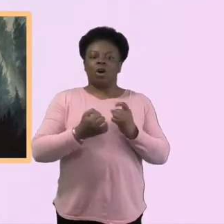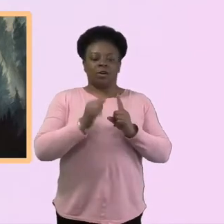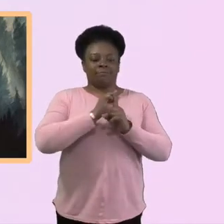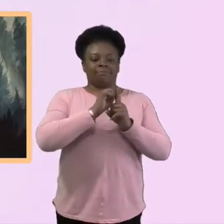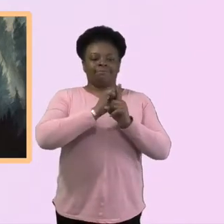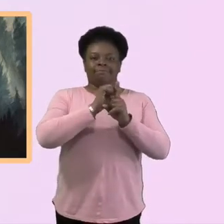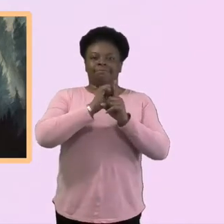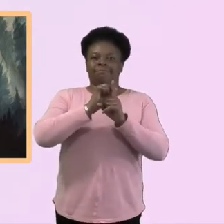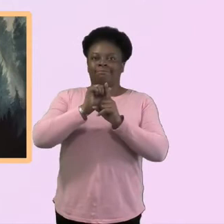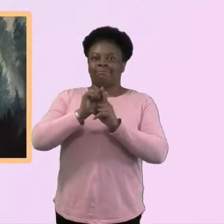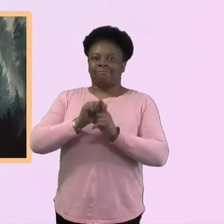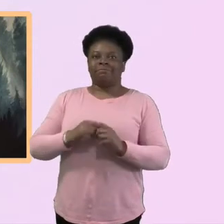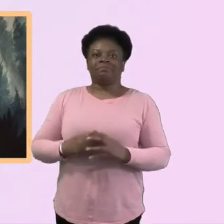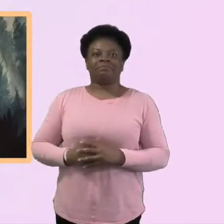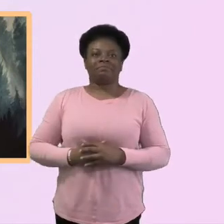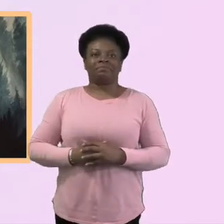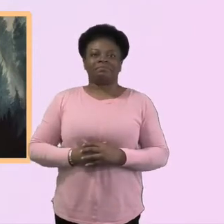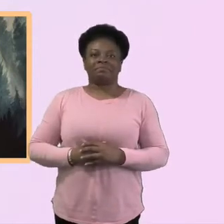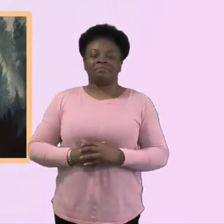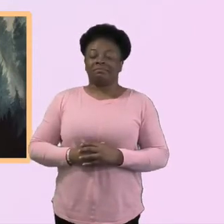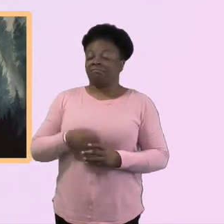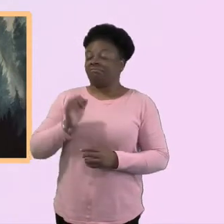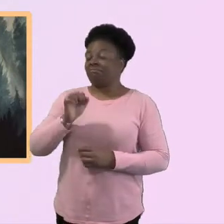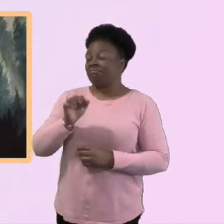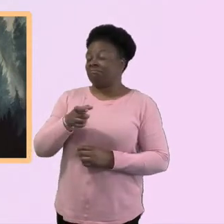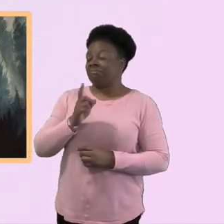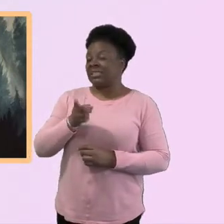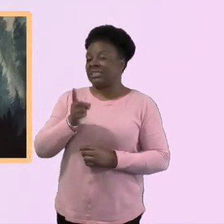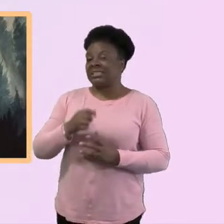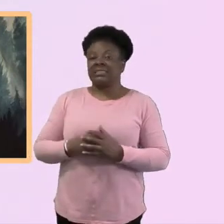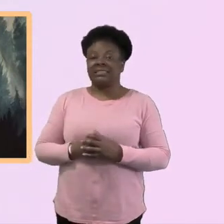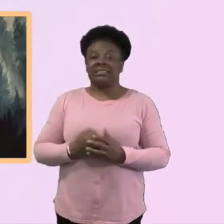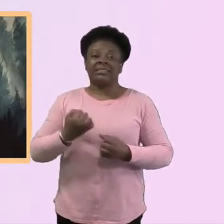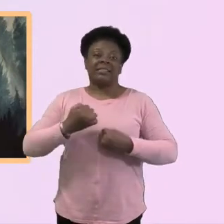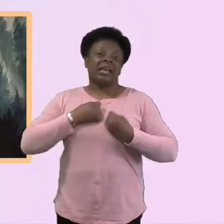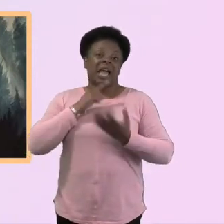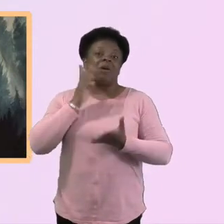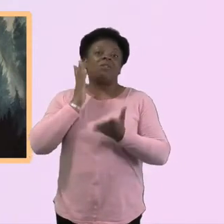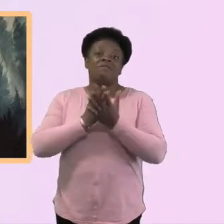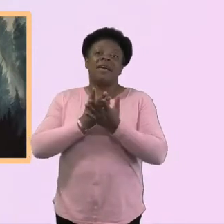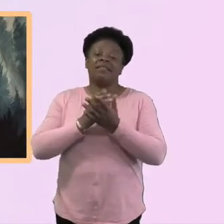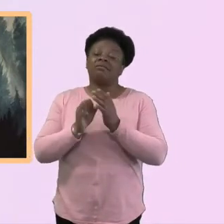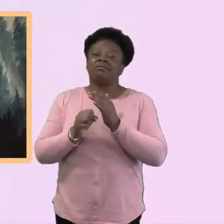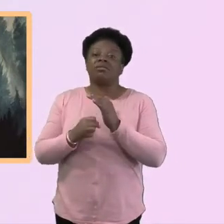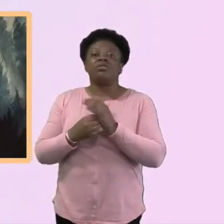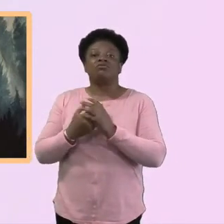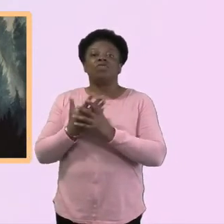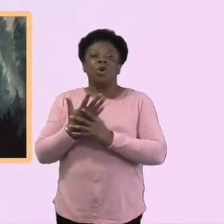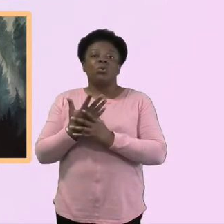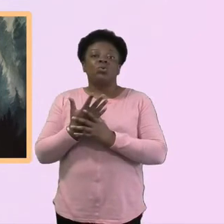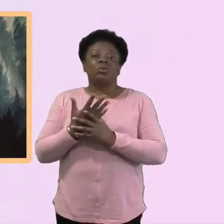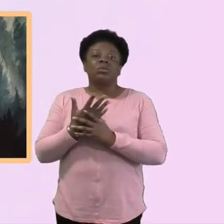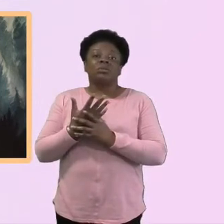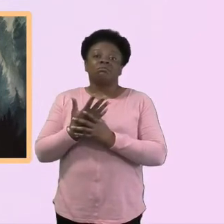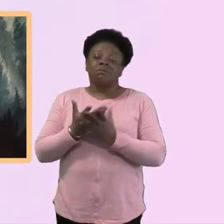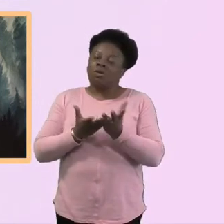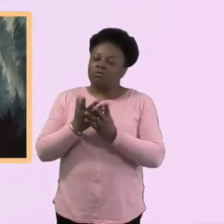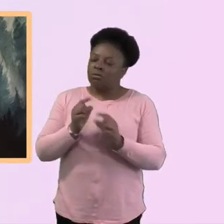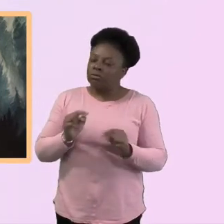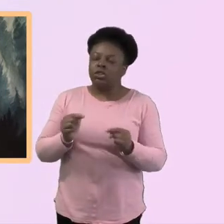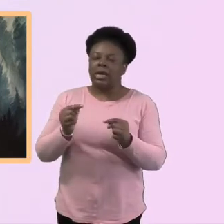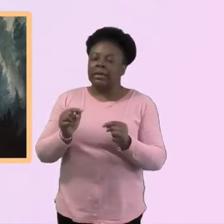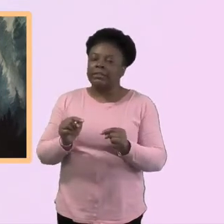that's the thing. It's, I guess this is a time where our faith grows, isn't it? Our faith always, always in challenges with, um,